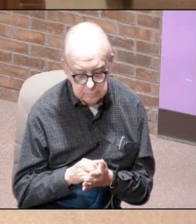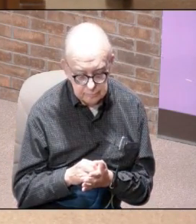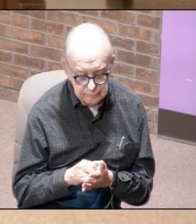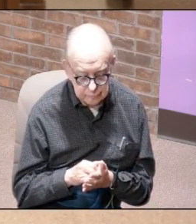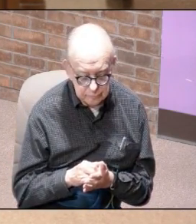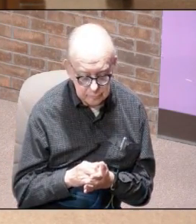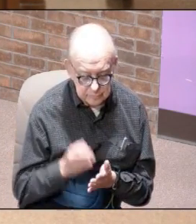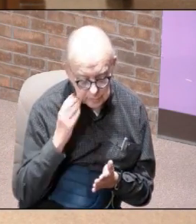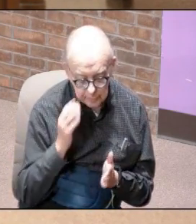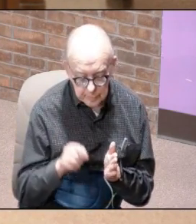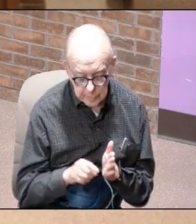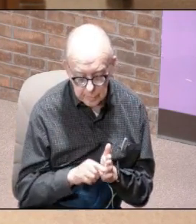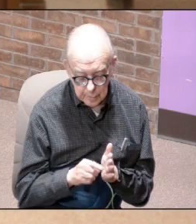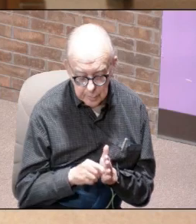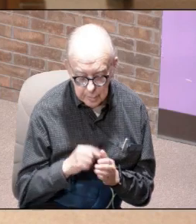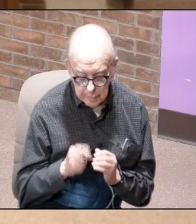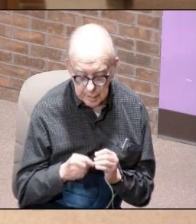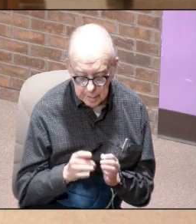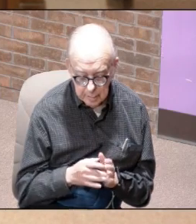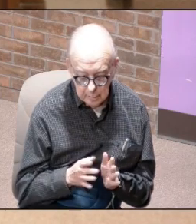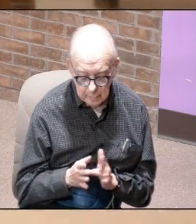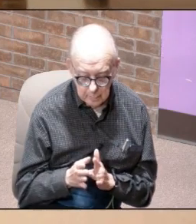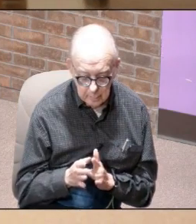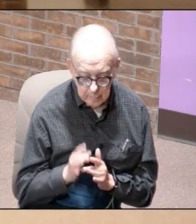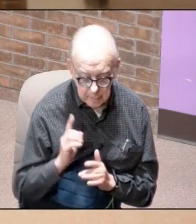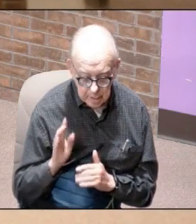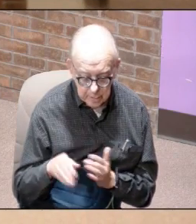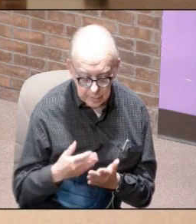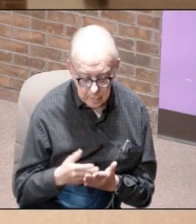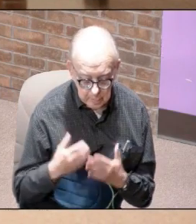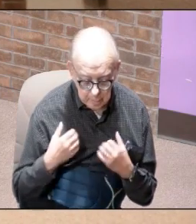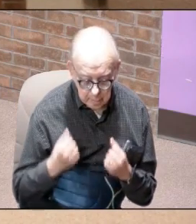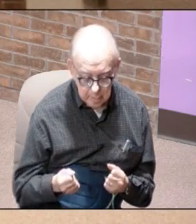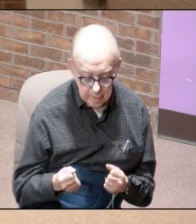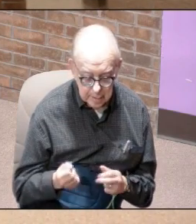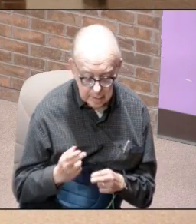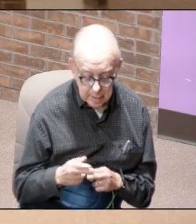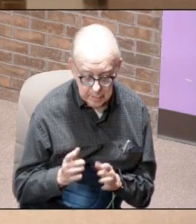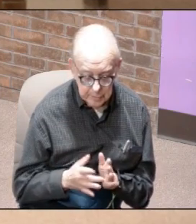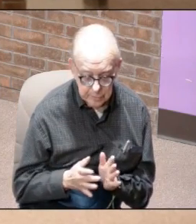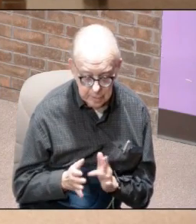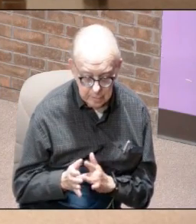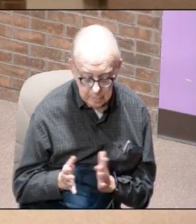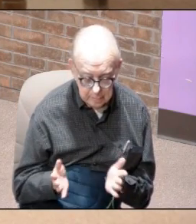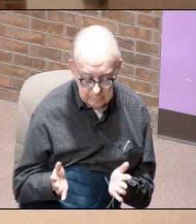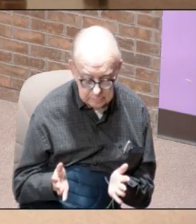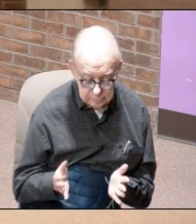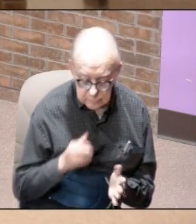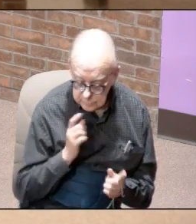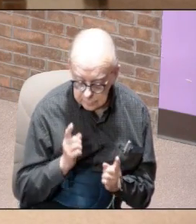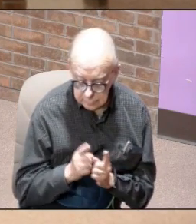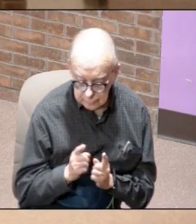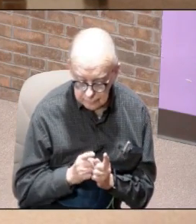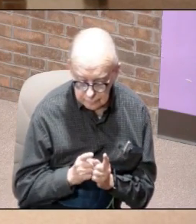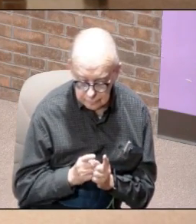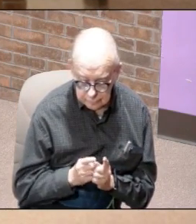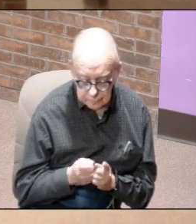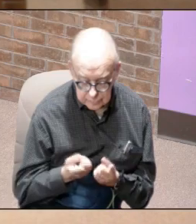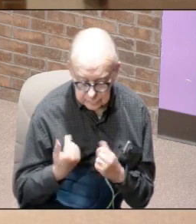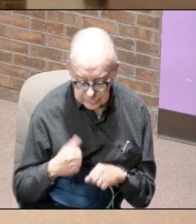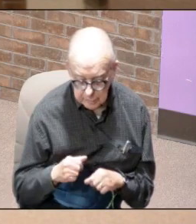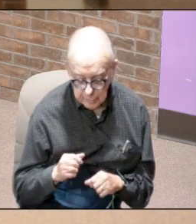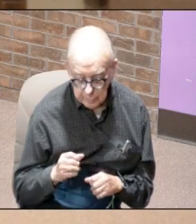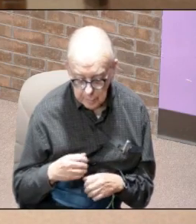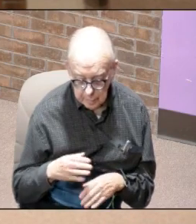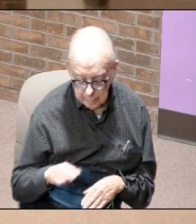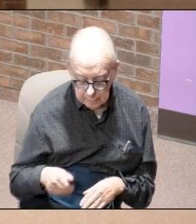of who he is he is the almighty his name is Jesus if you haven't met him let's come meet him this morning with